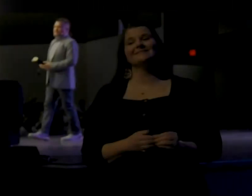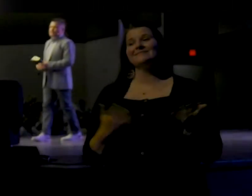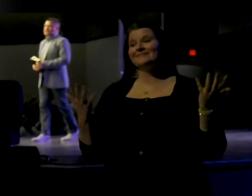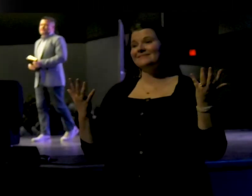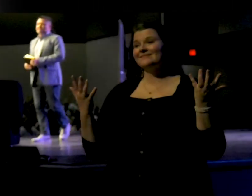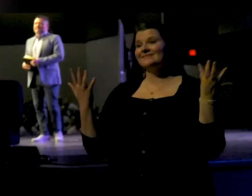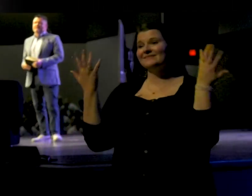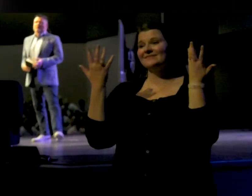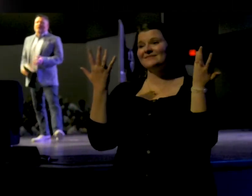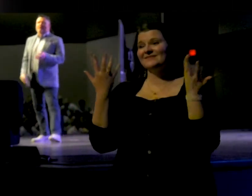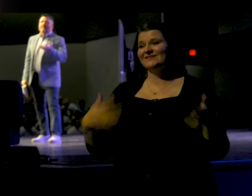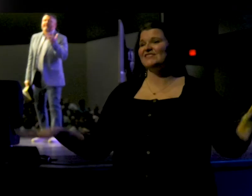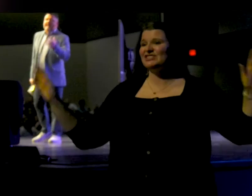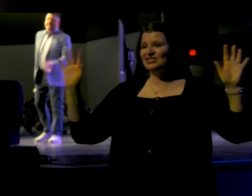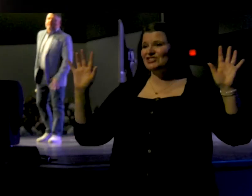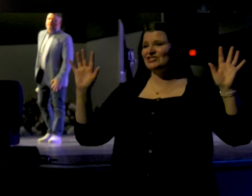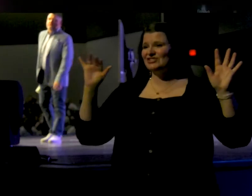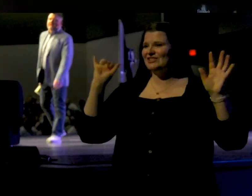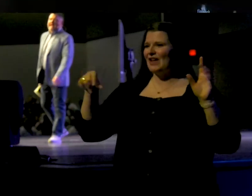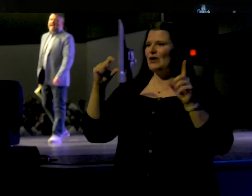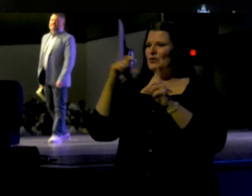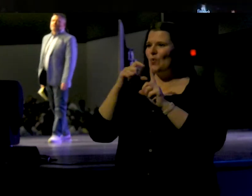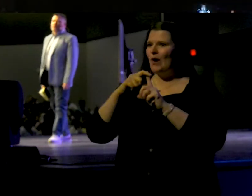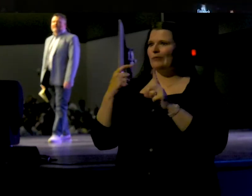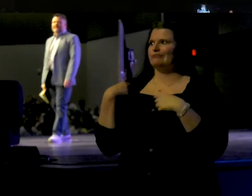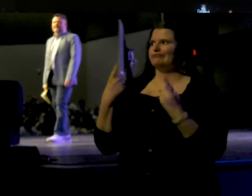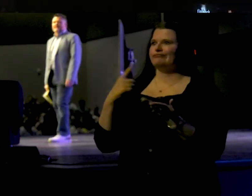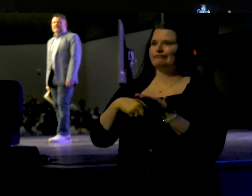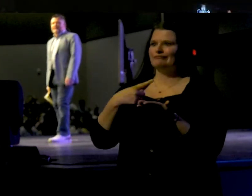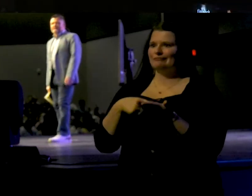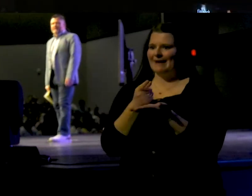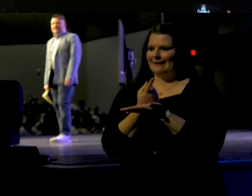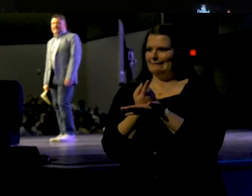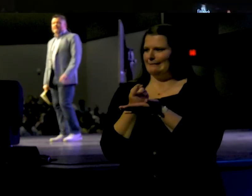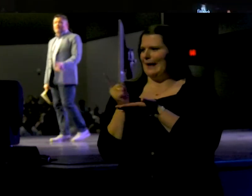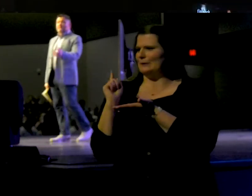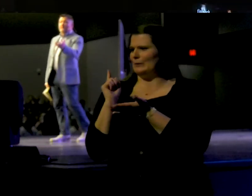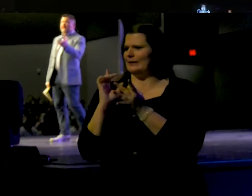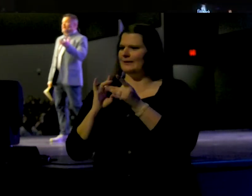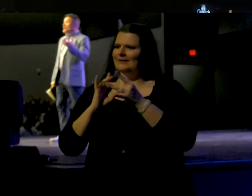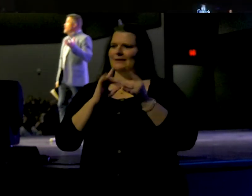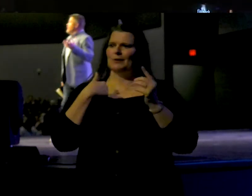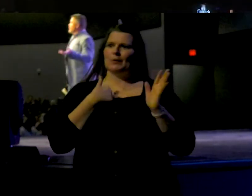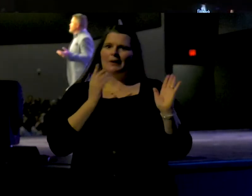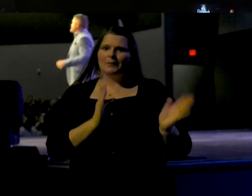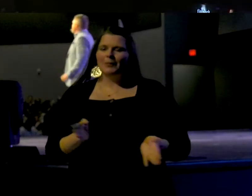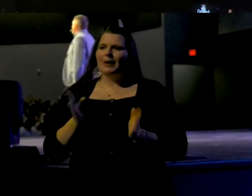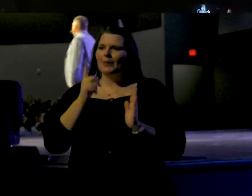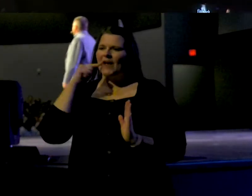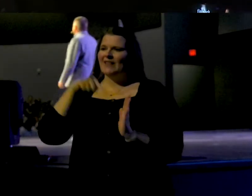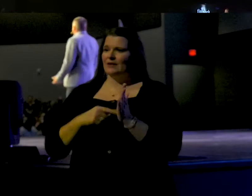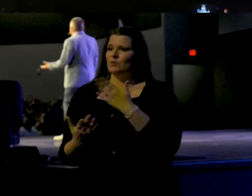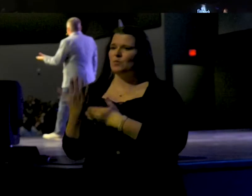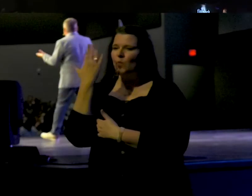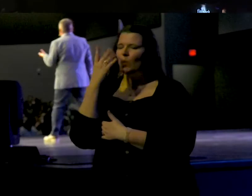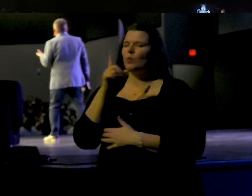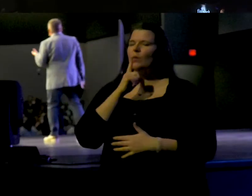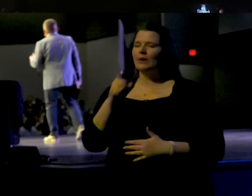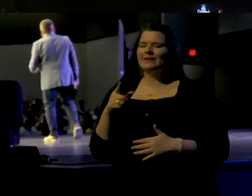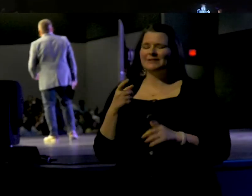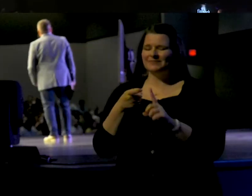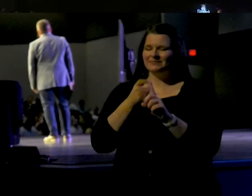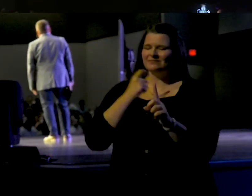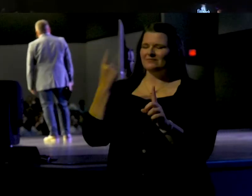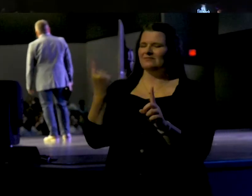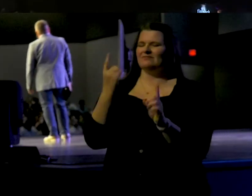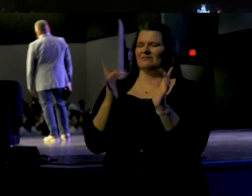Finished. It's a word we've been camping on the last week of our journey as we prepared for this morning. It really comes